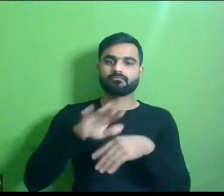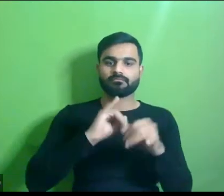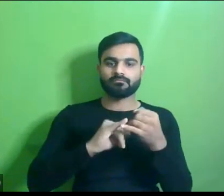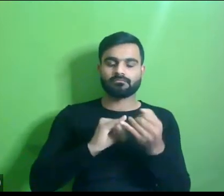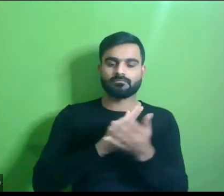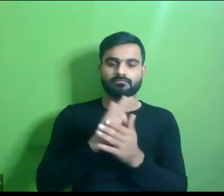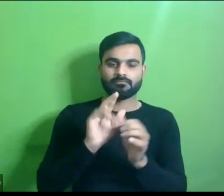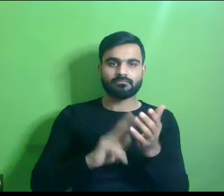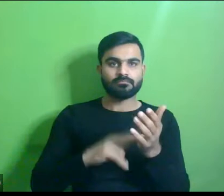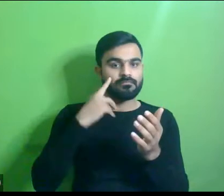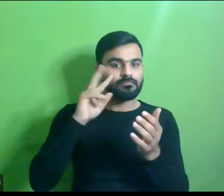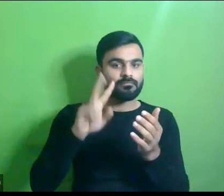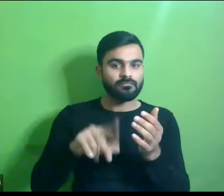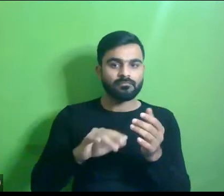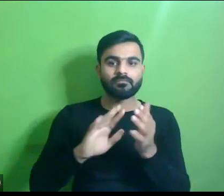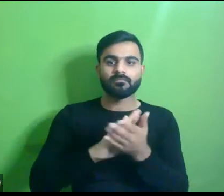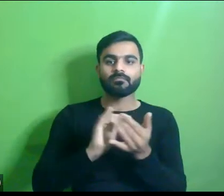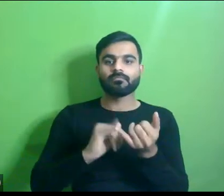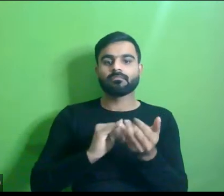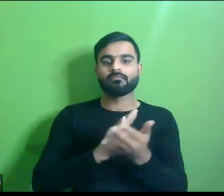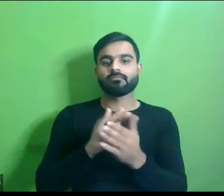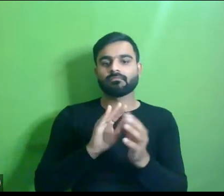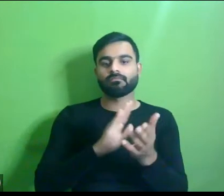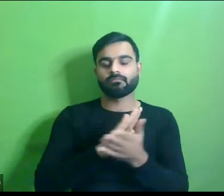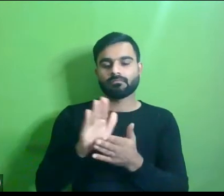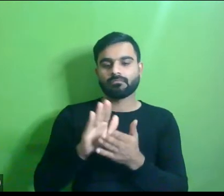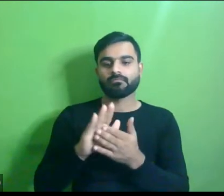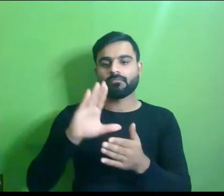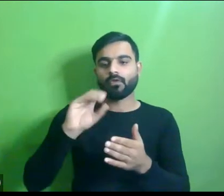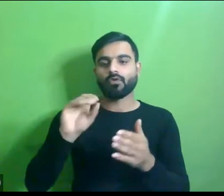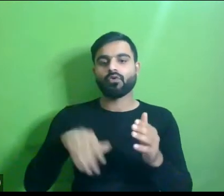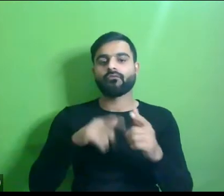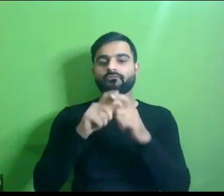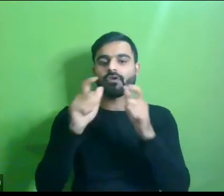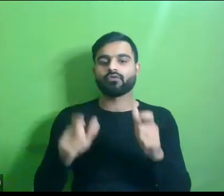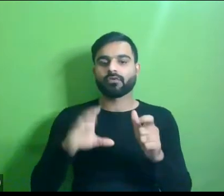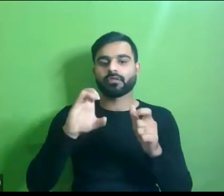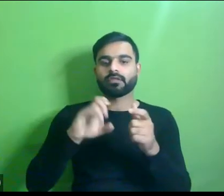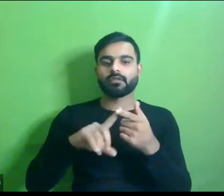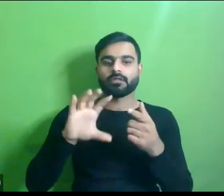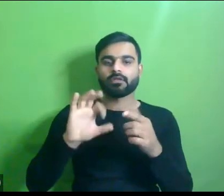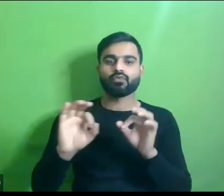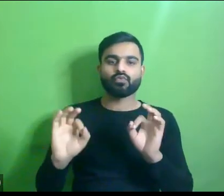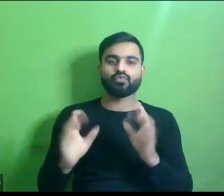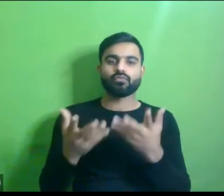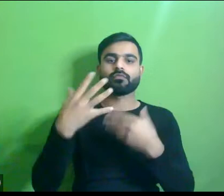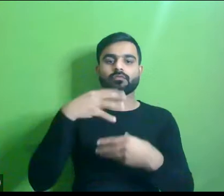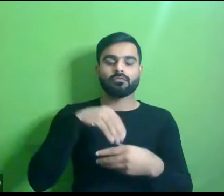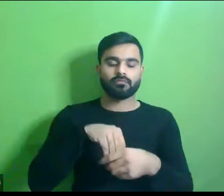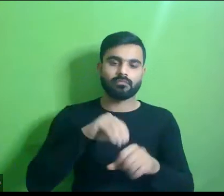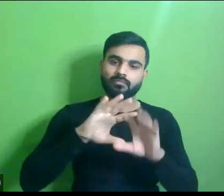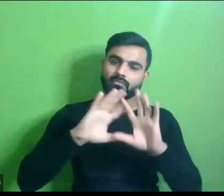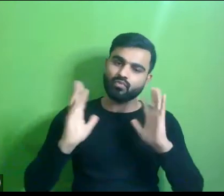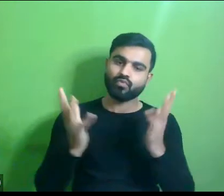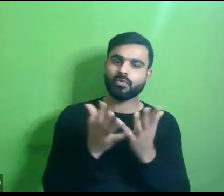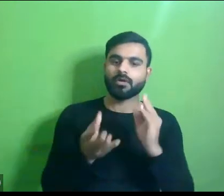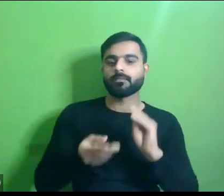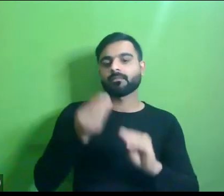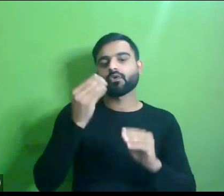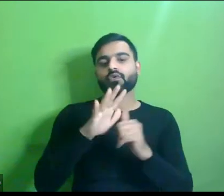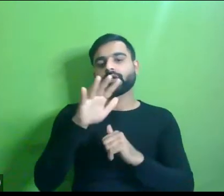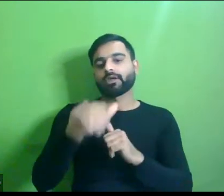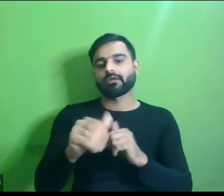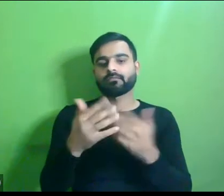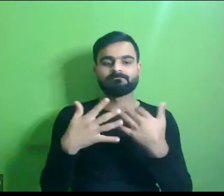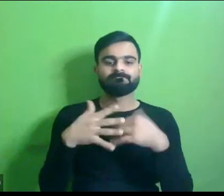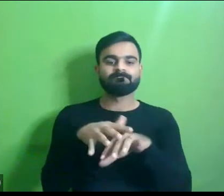shah co-founder and ceo accessible which is an early age startup aiming to make the world more accessible and